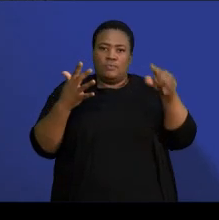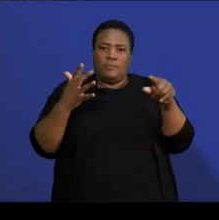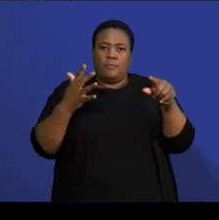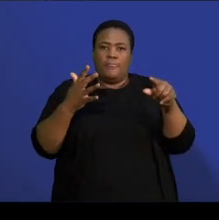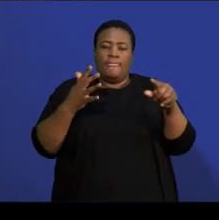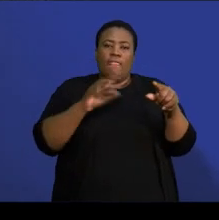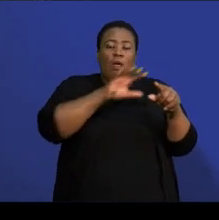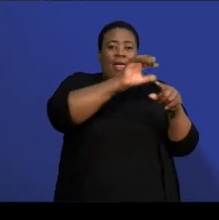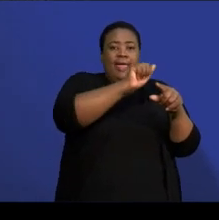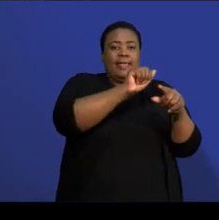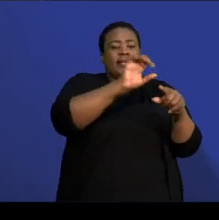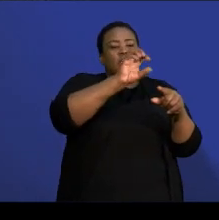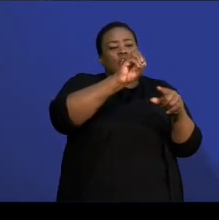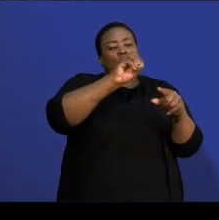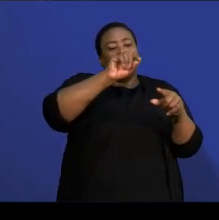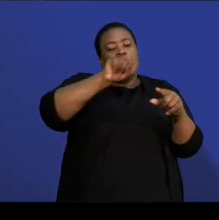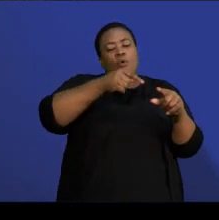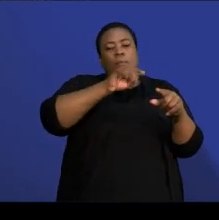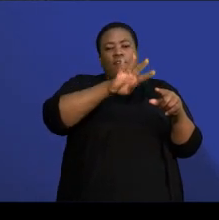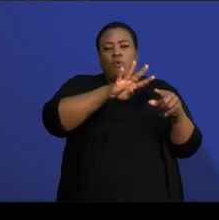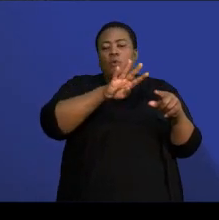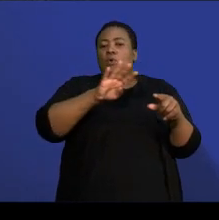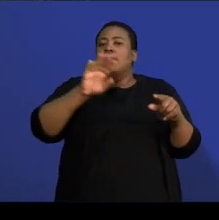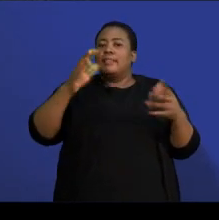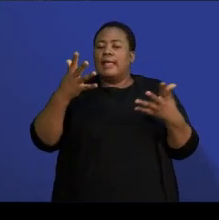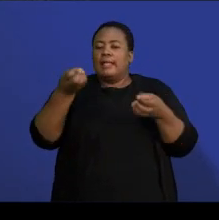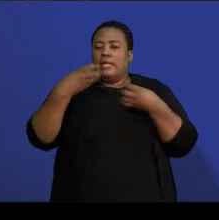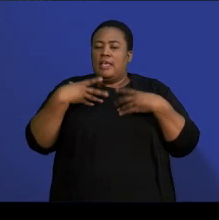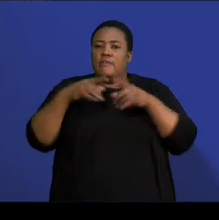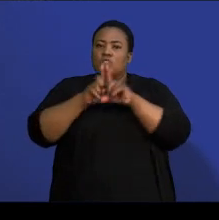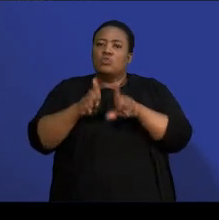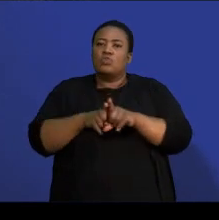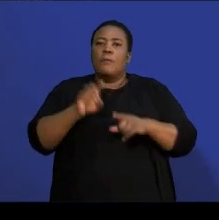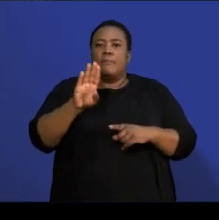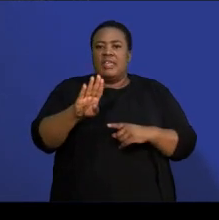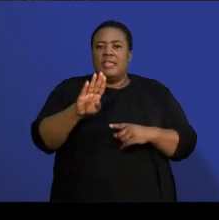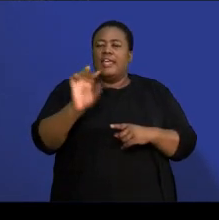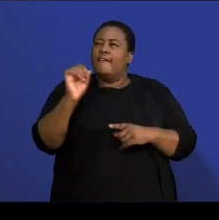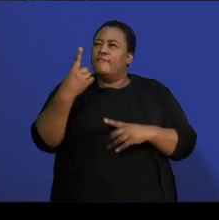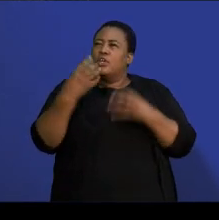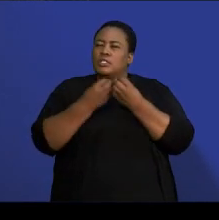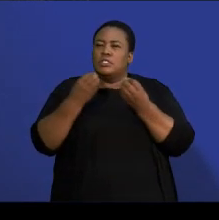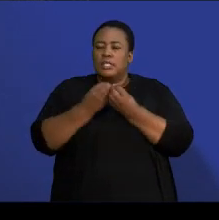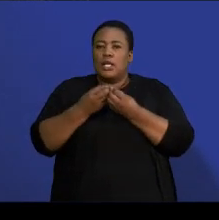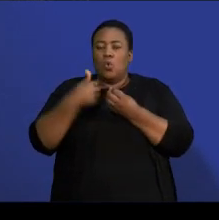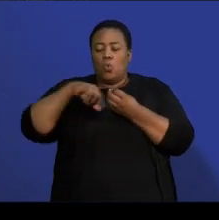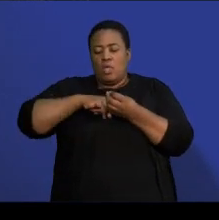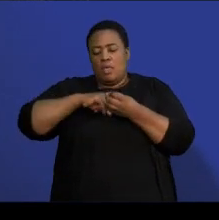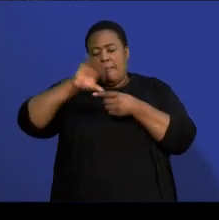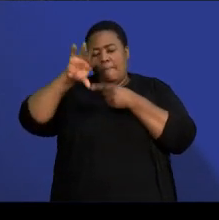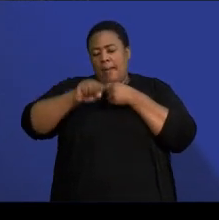and they gave us the probability of B. Now, the first thing we need to do is to find what the probability of A